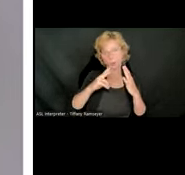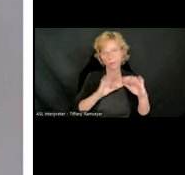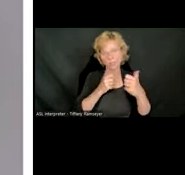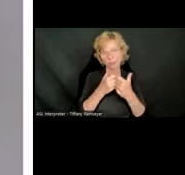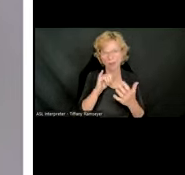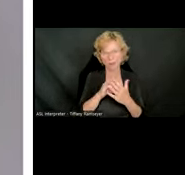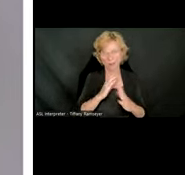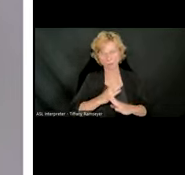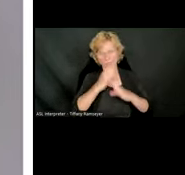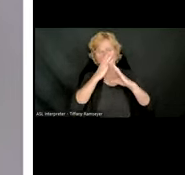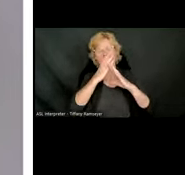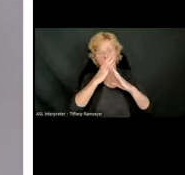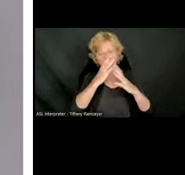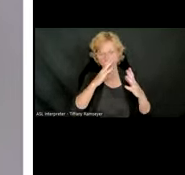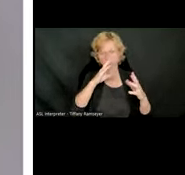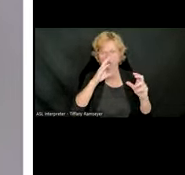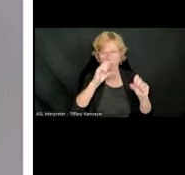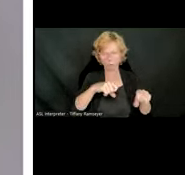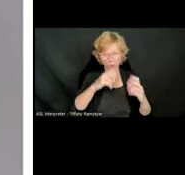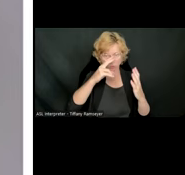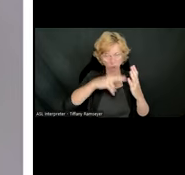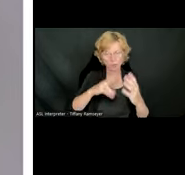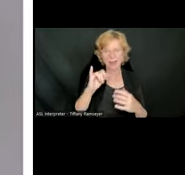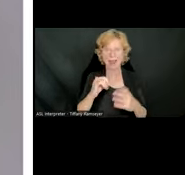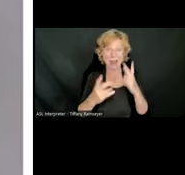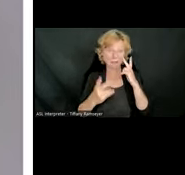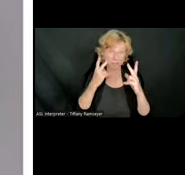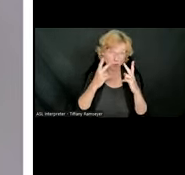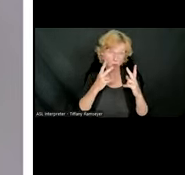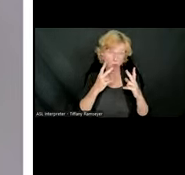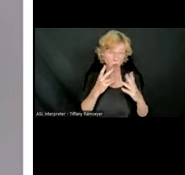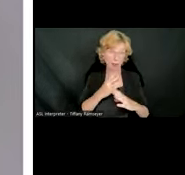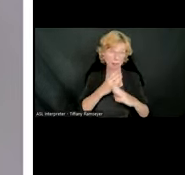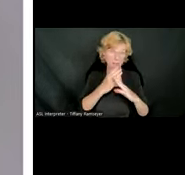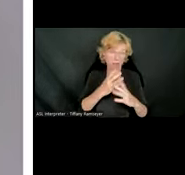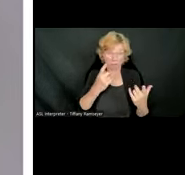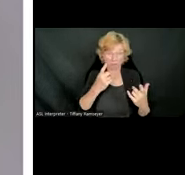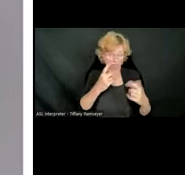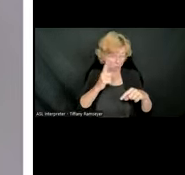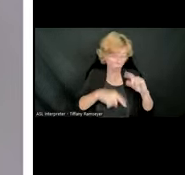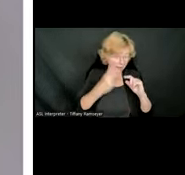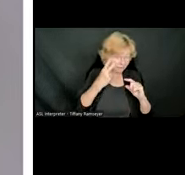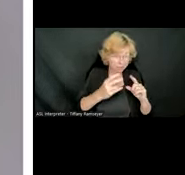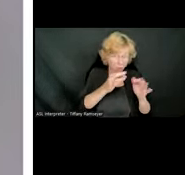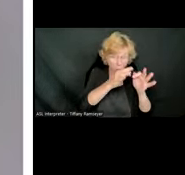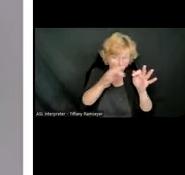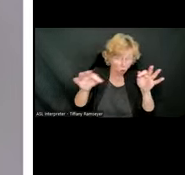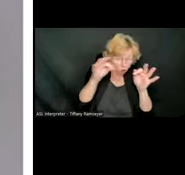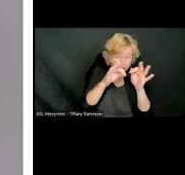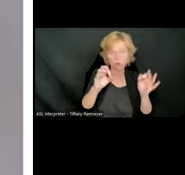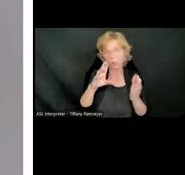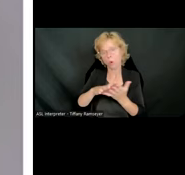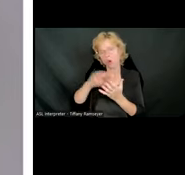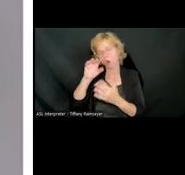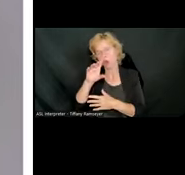So thinking back to that example that Tina gave as far as a visual impairment, not being able to see the words, or a learning disability, or not being able to hold the